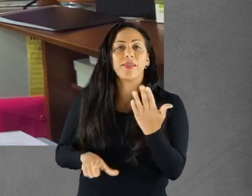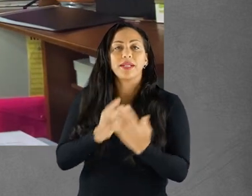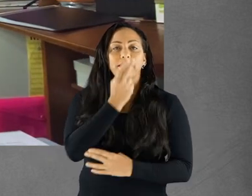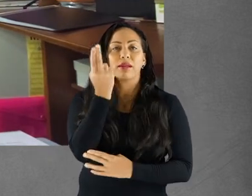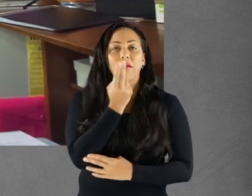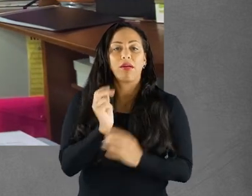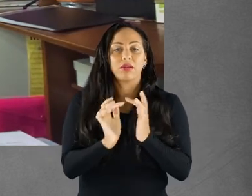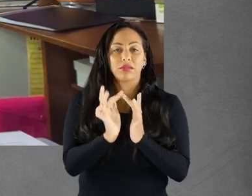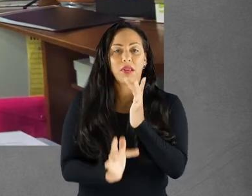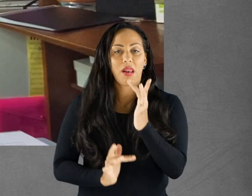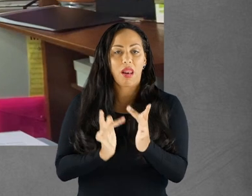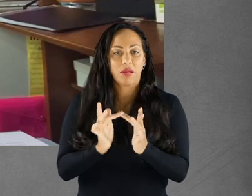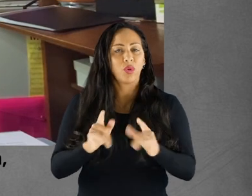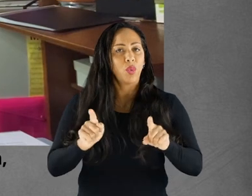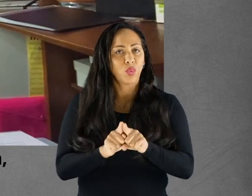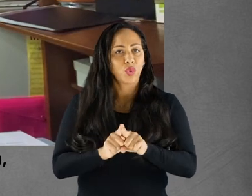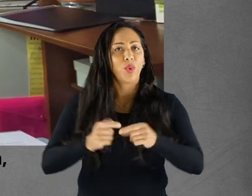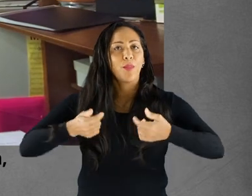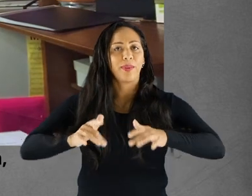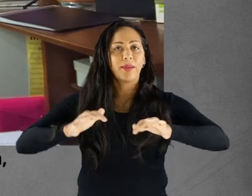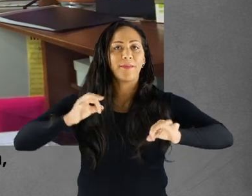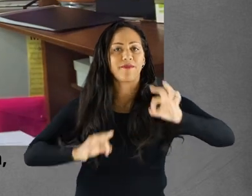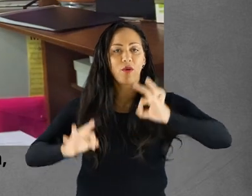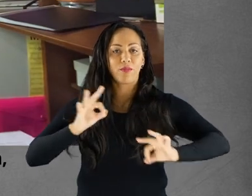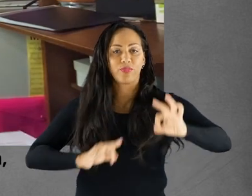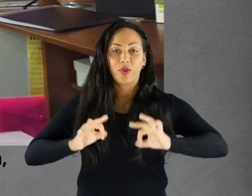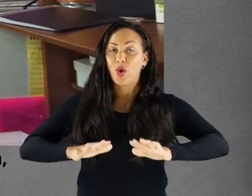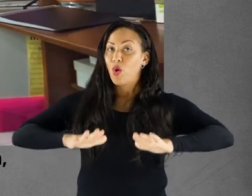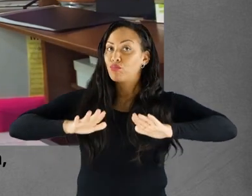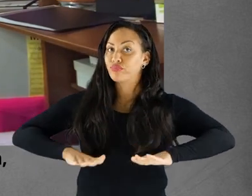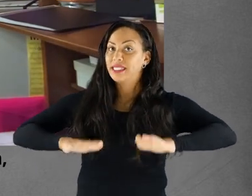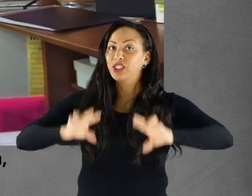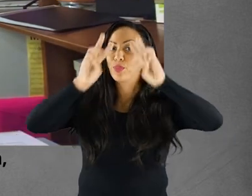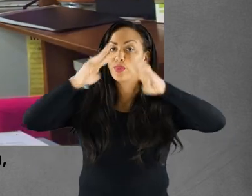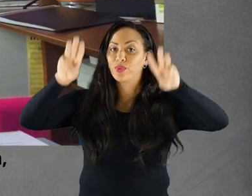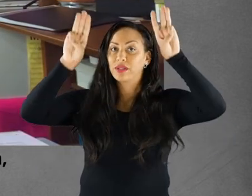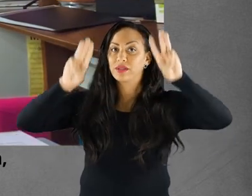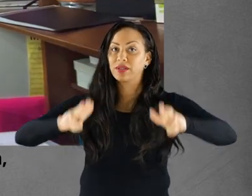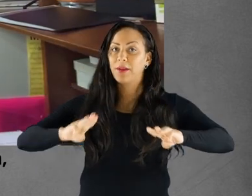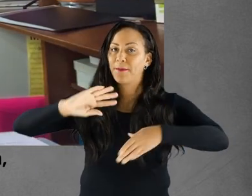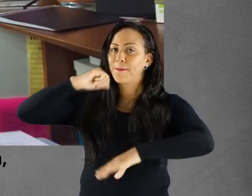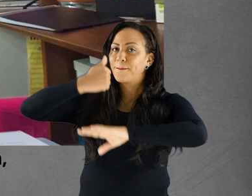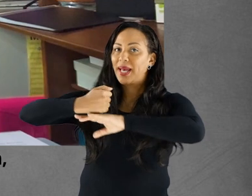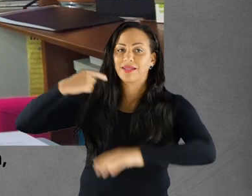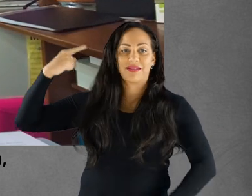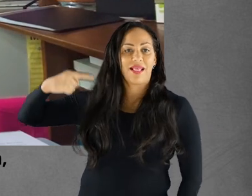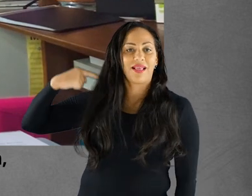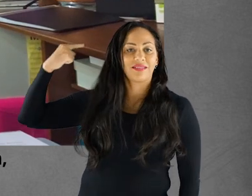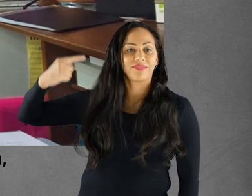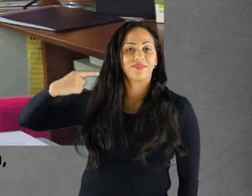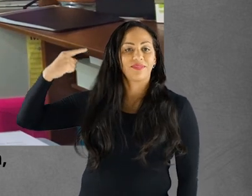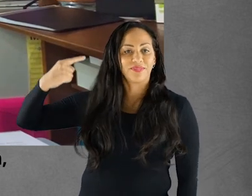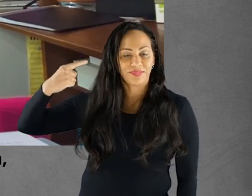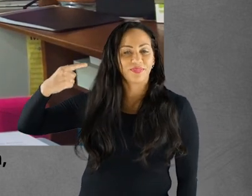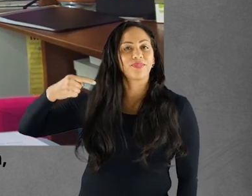for Disability Arts Online. I have also performed at the British